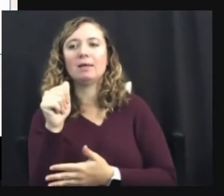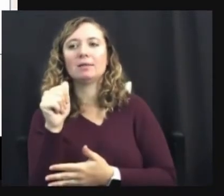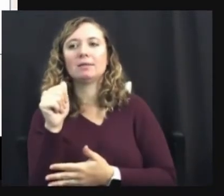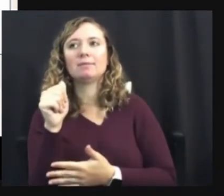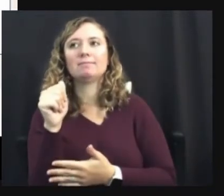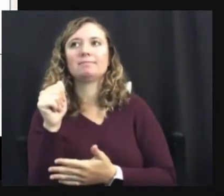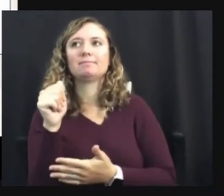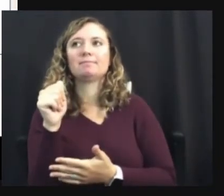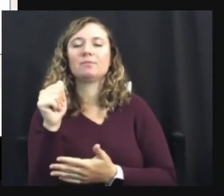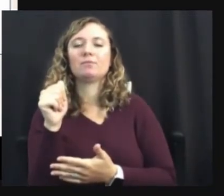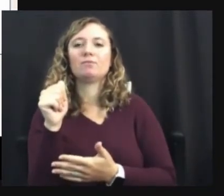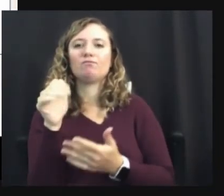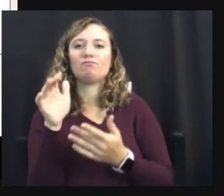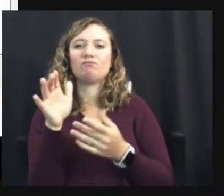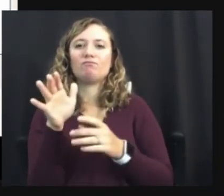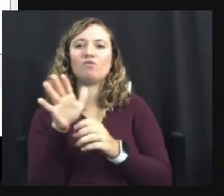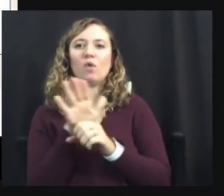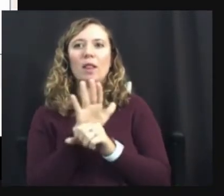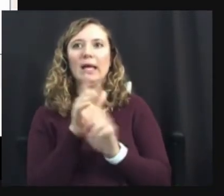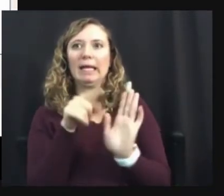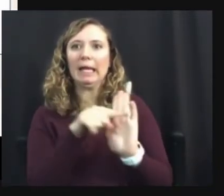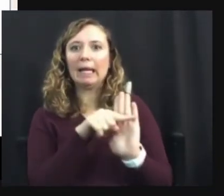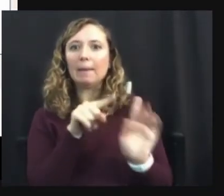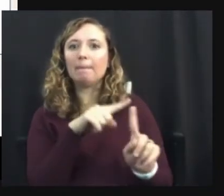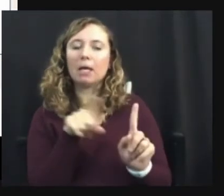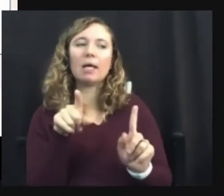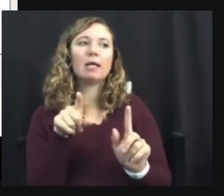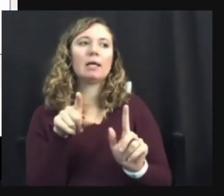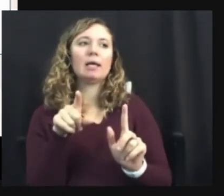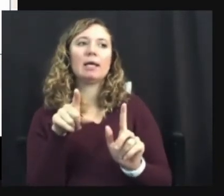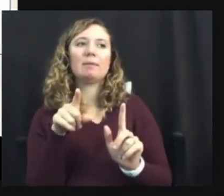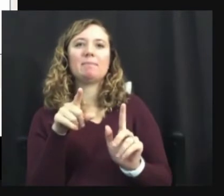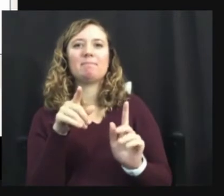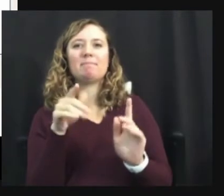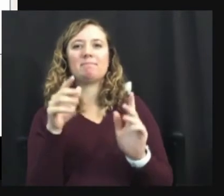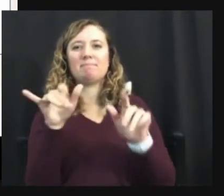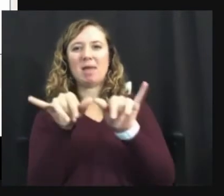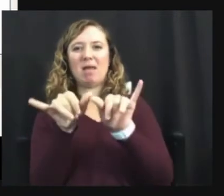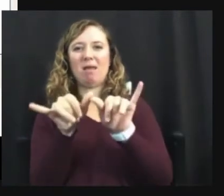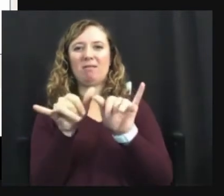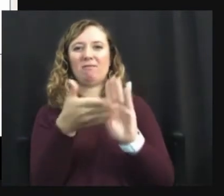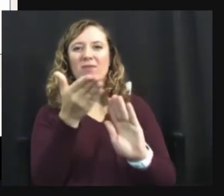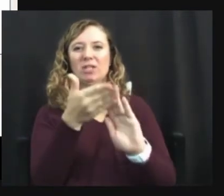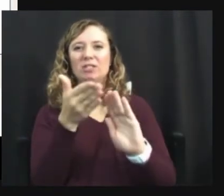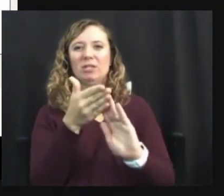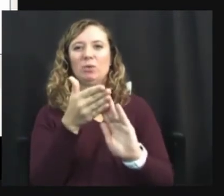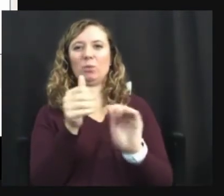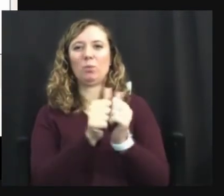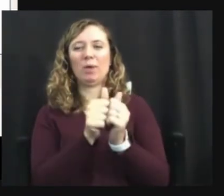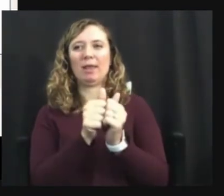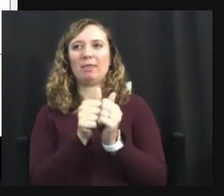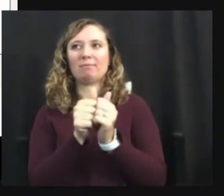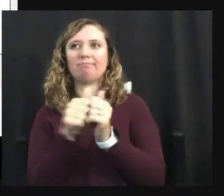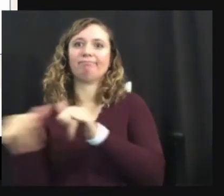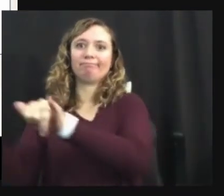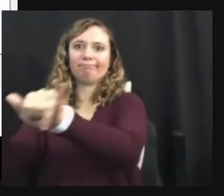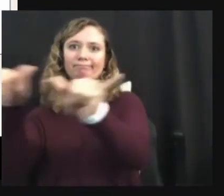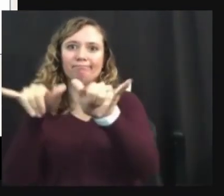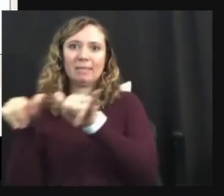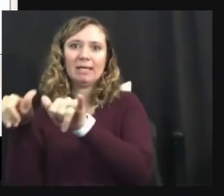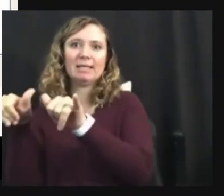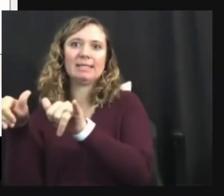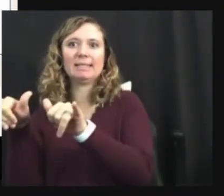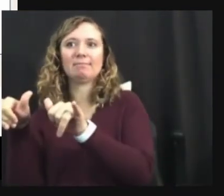and, and, you know, measures against a standard. And then there's the social model of disability,